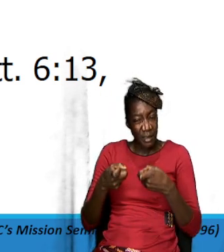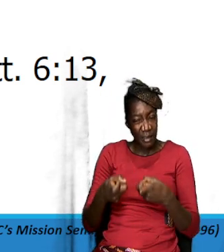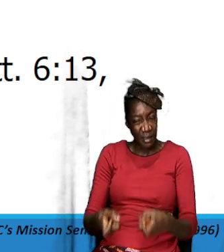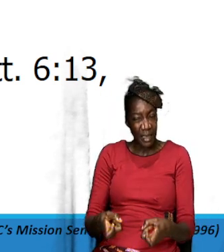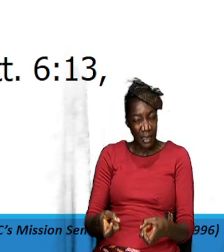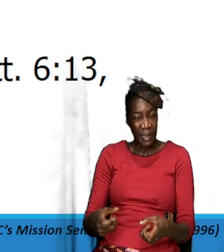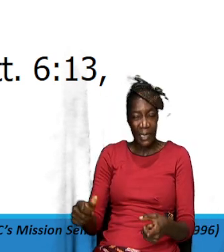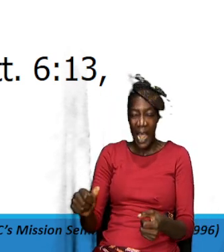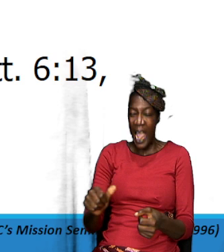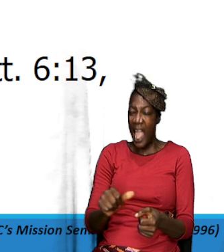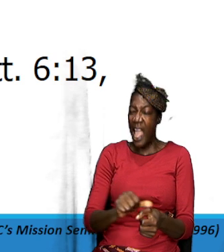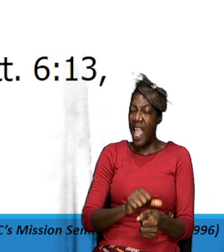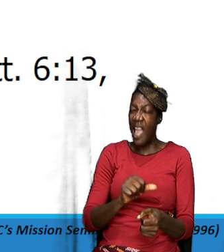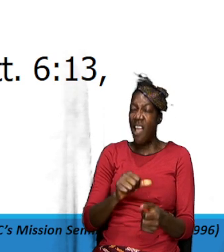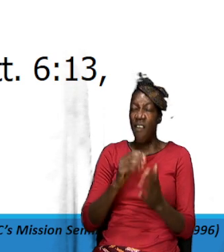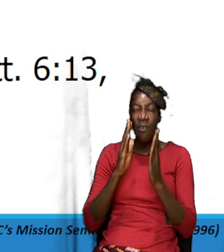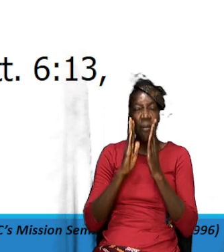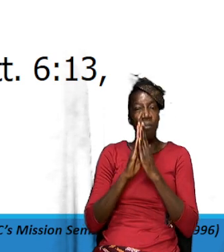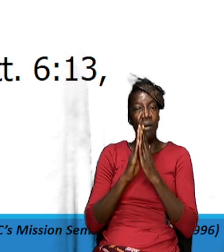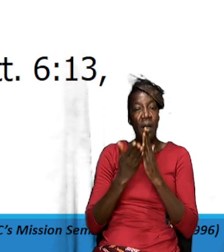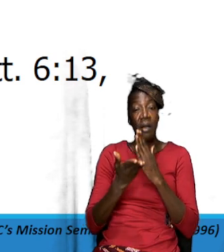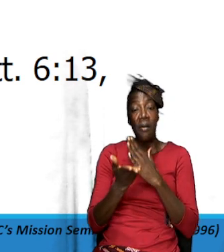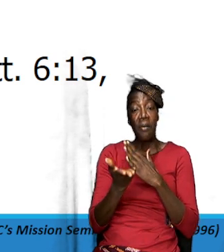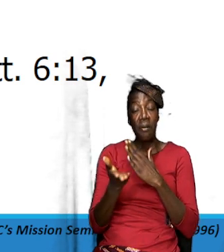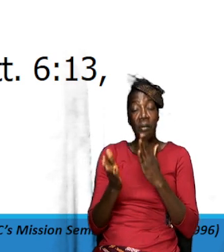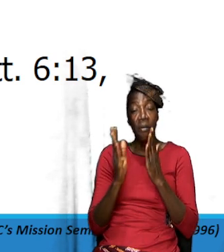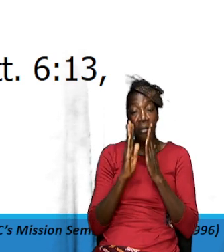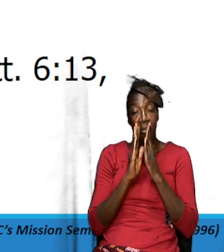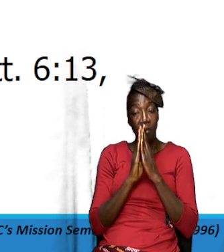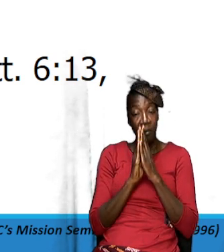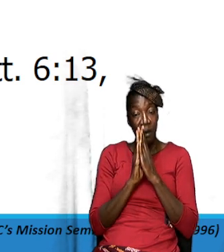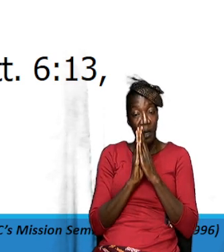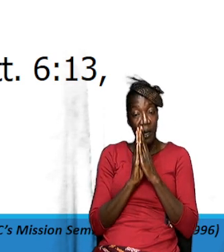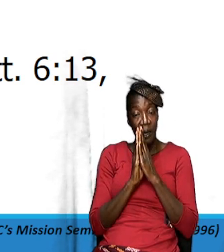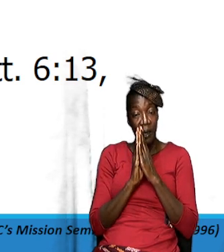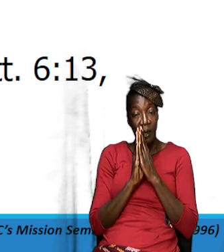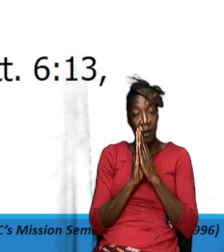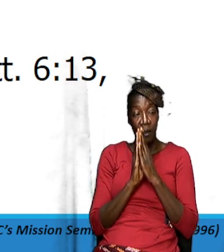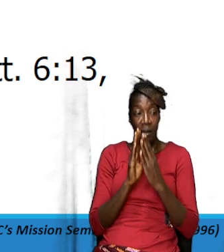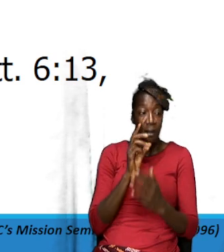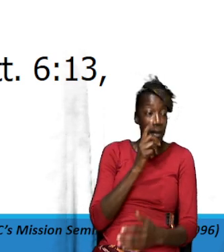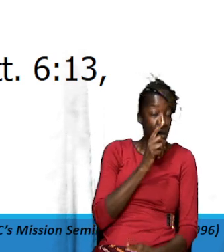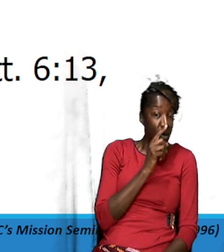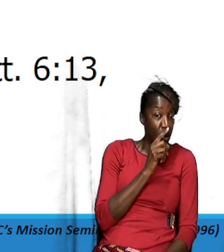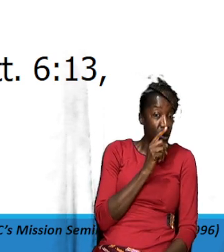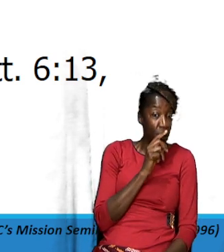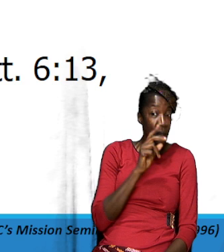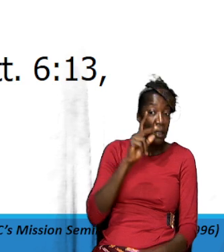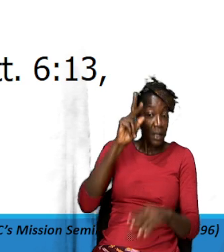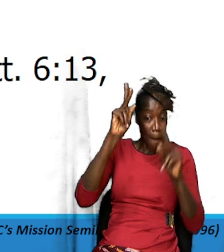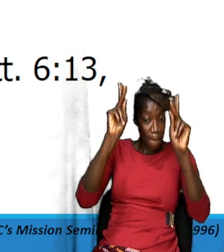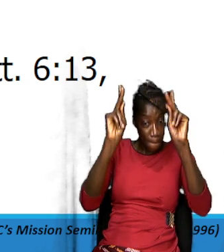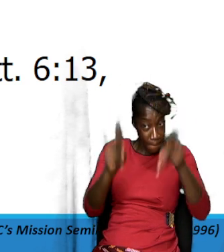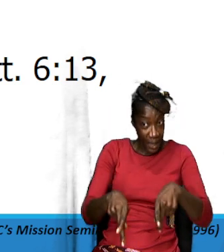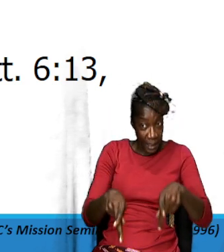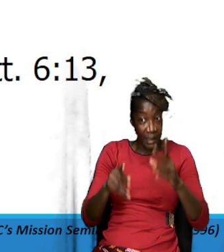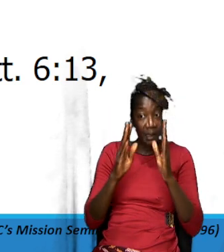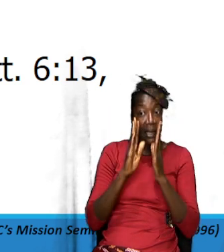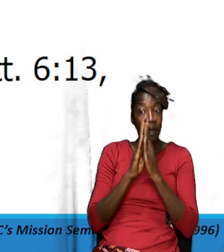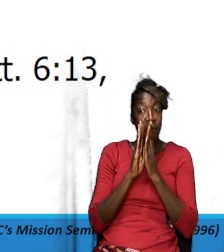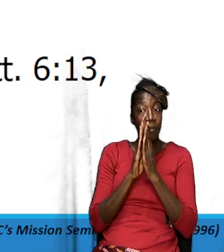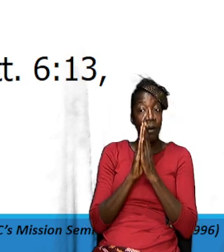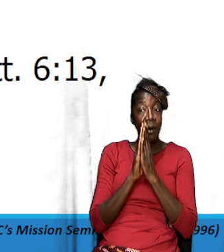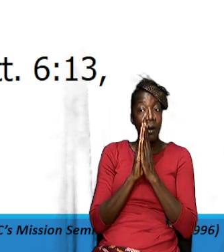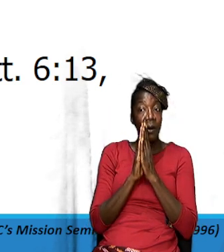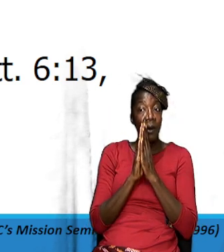every prayer that you pray you probably and I'm talking about your secret prayer now your personal prayer every time